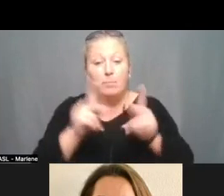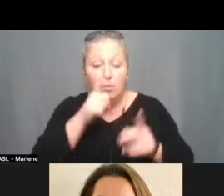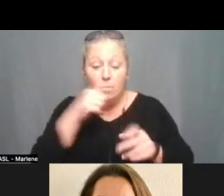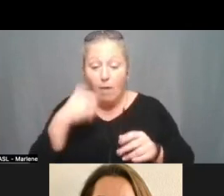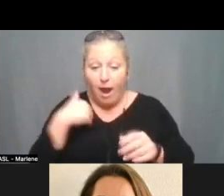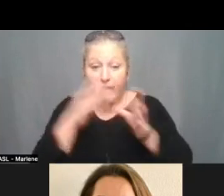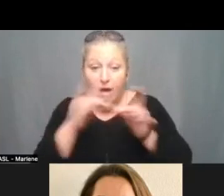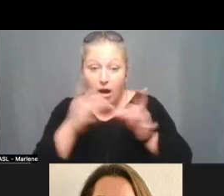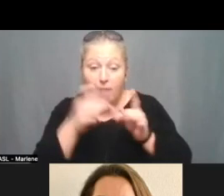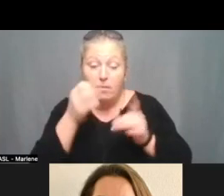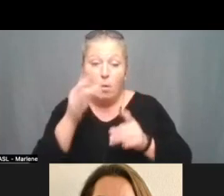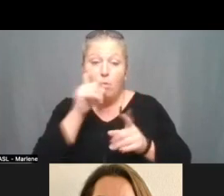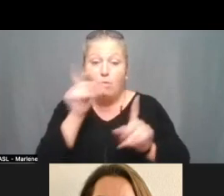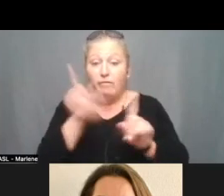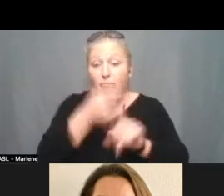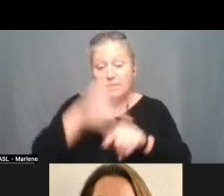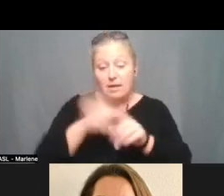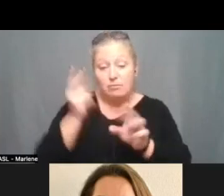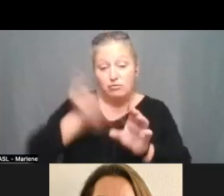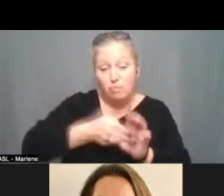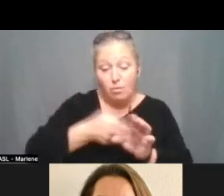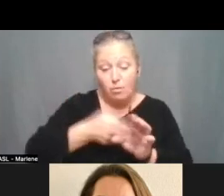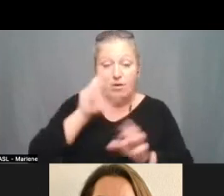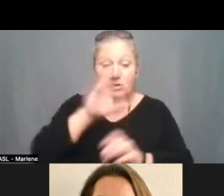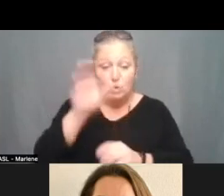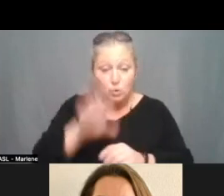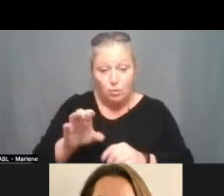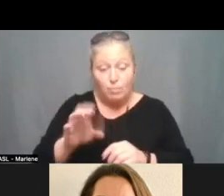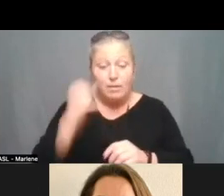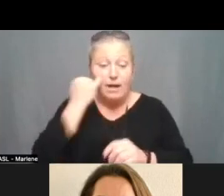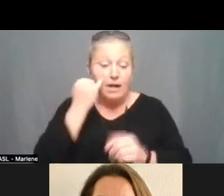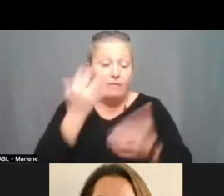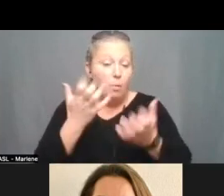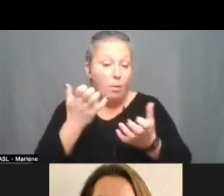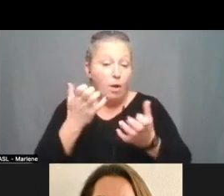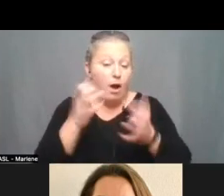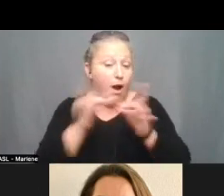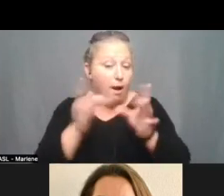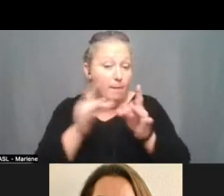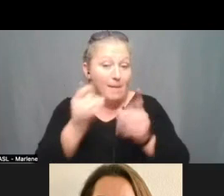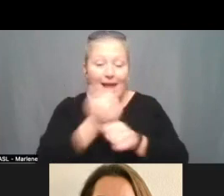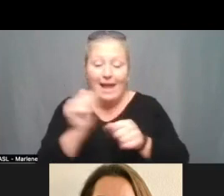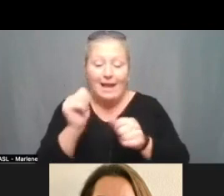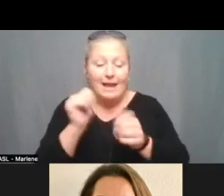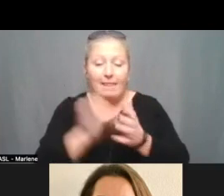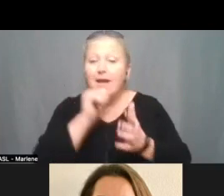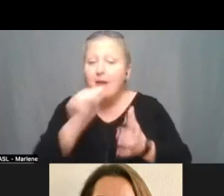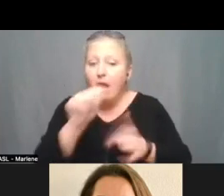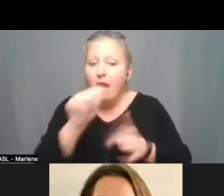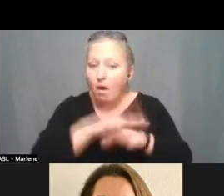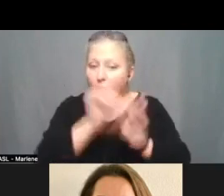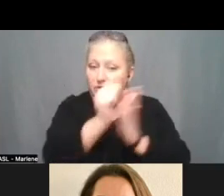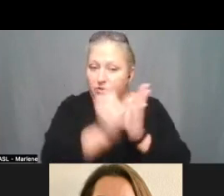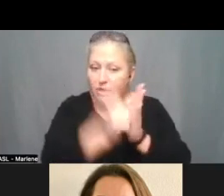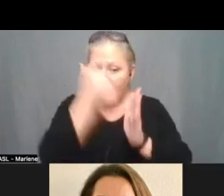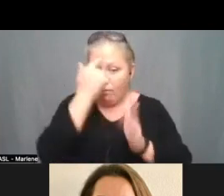for the first time joining us via this Zoom, if you'd like to make public comment on anything that is not on the agenda for this